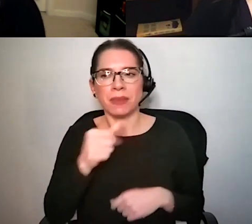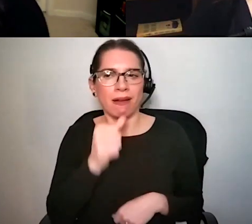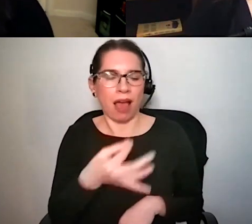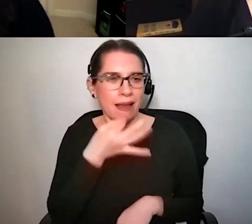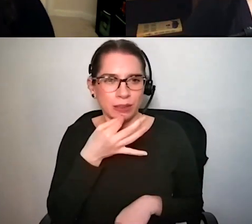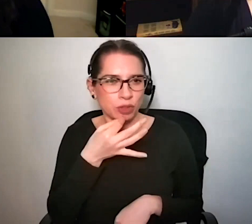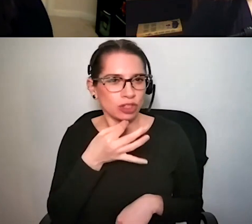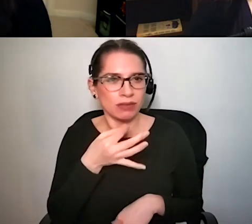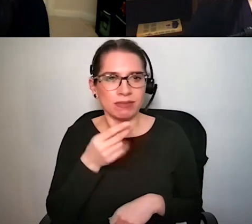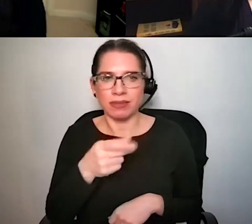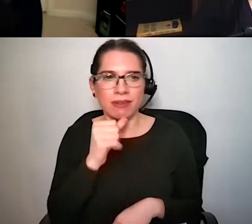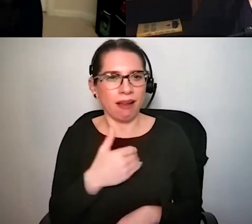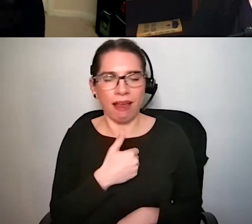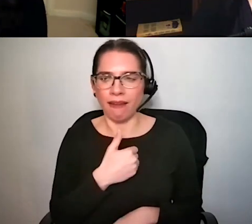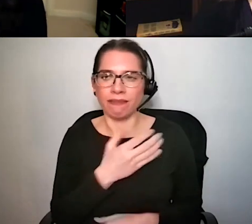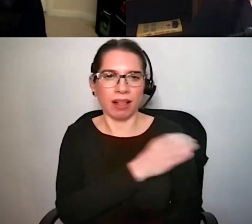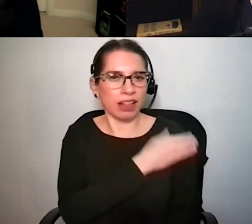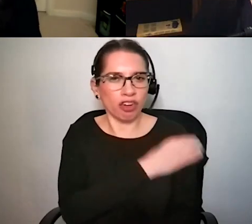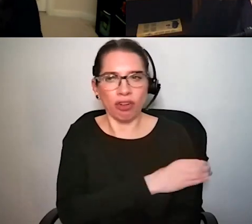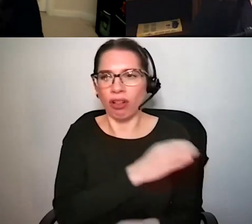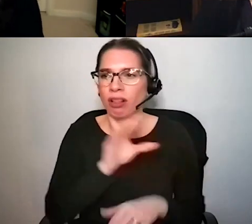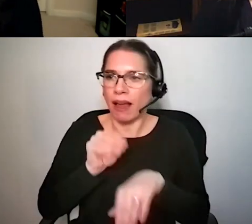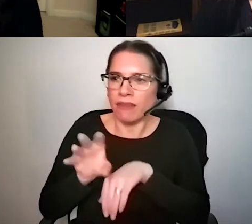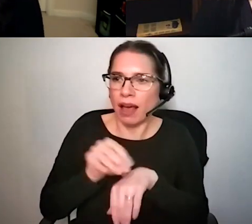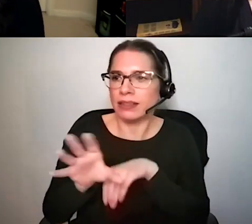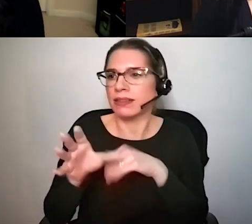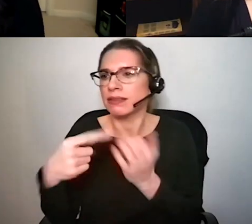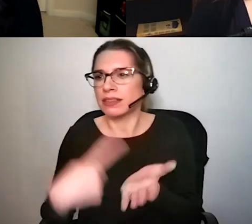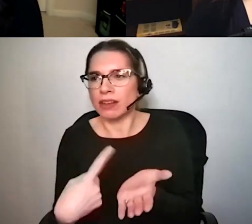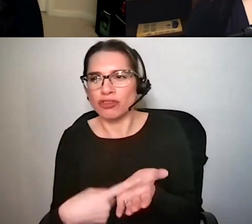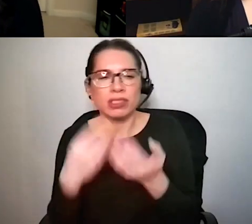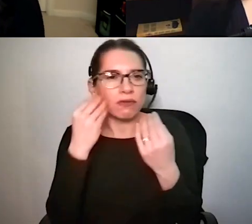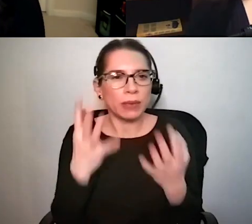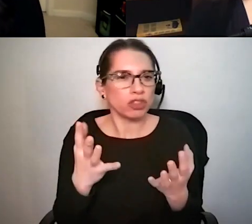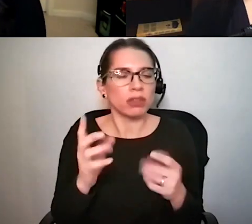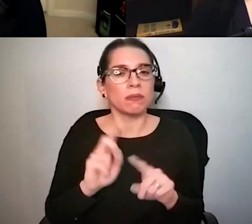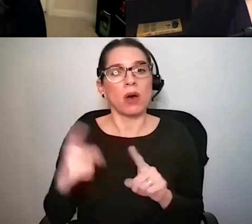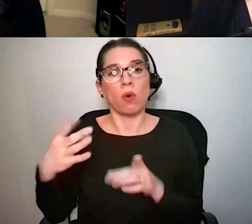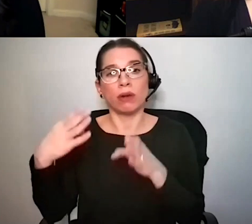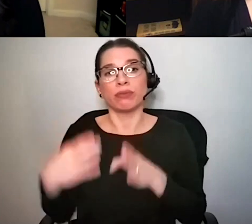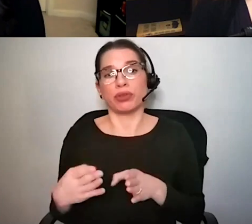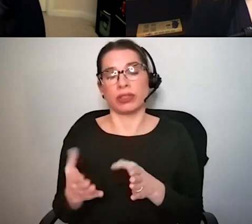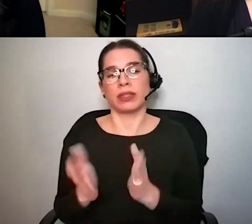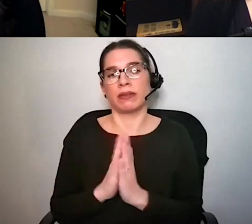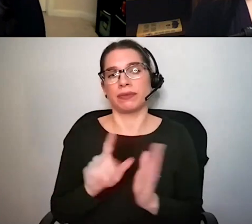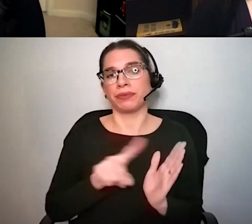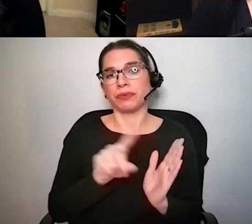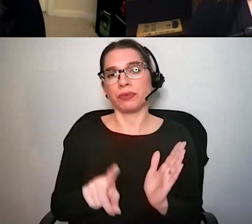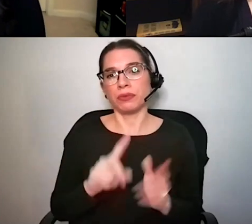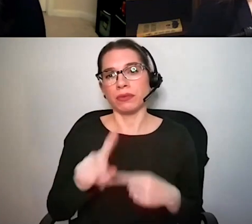clinical uh discussions or or didn't have any clinical information but I had somebody ask a question about um